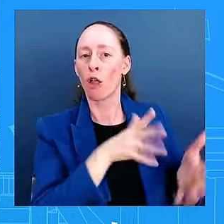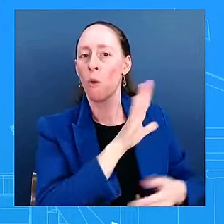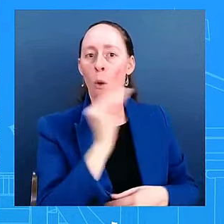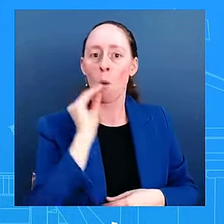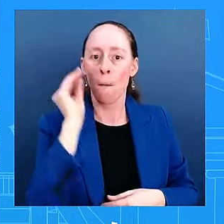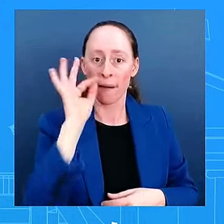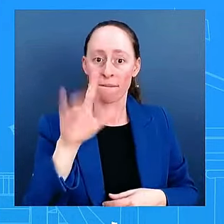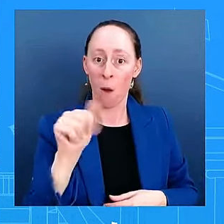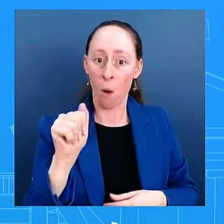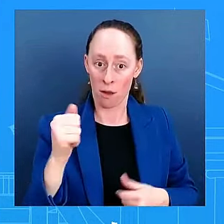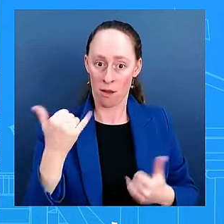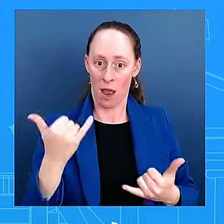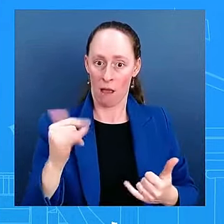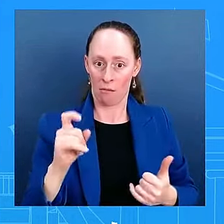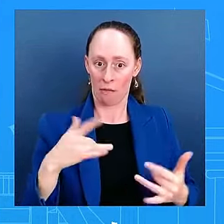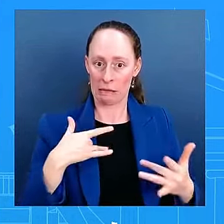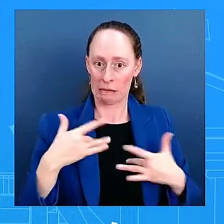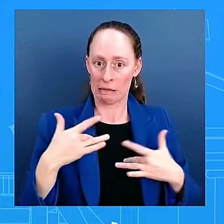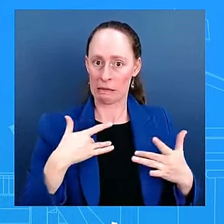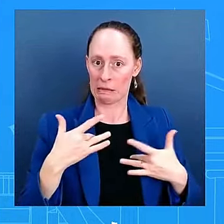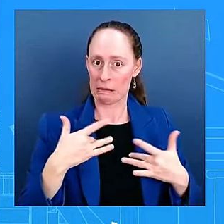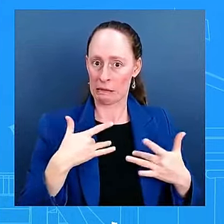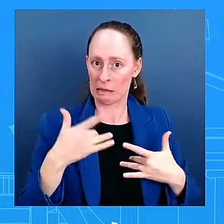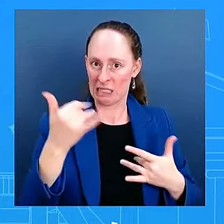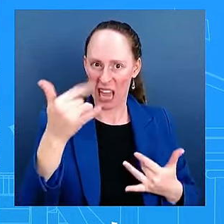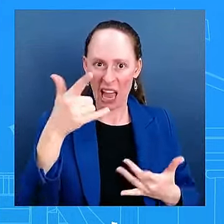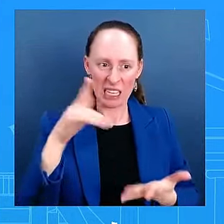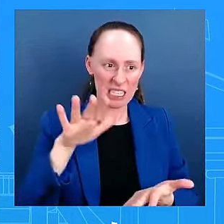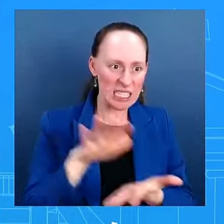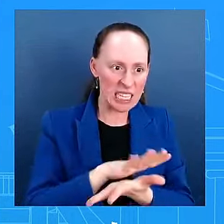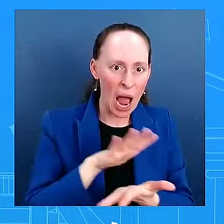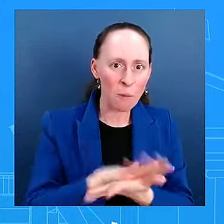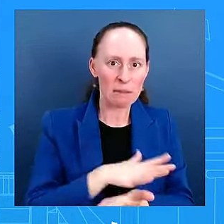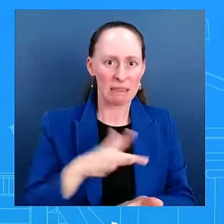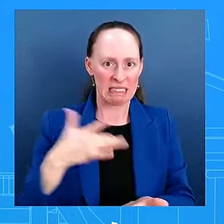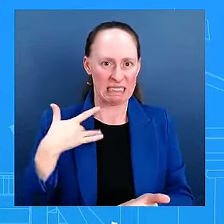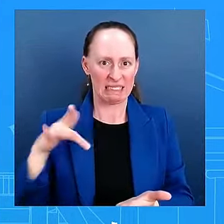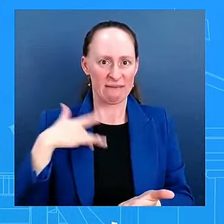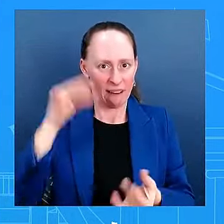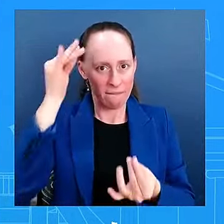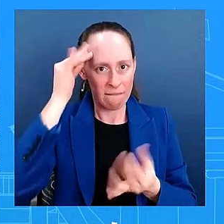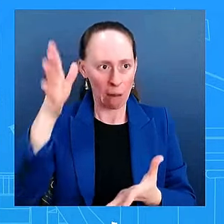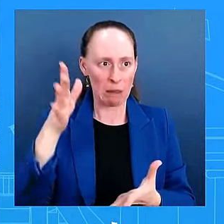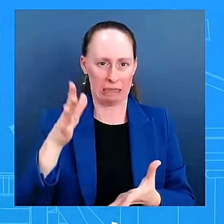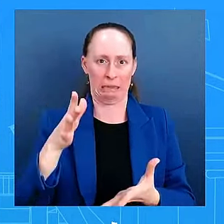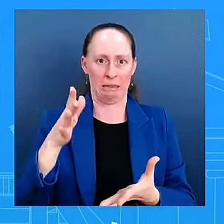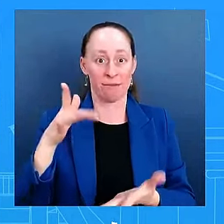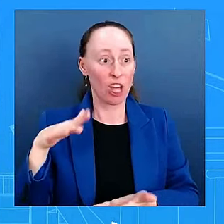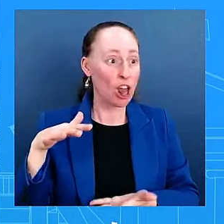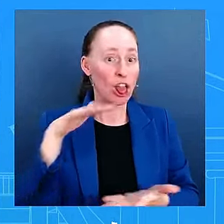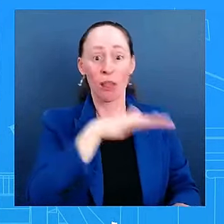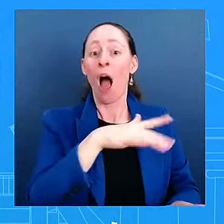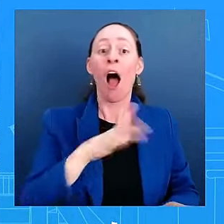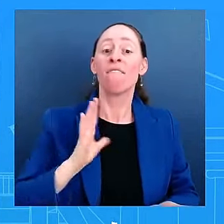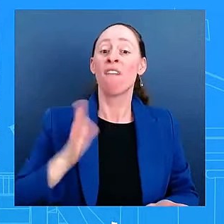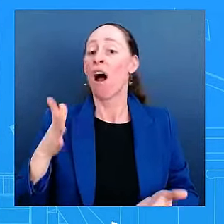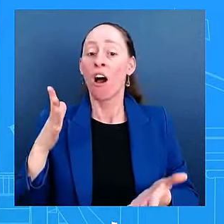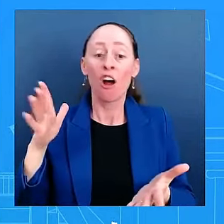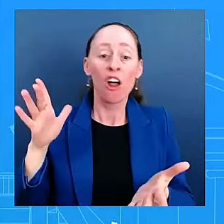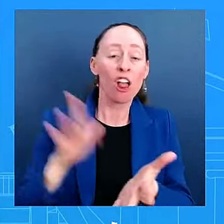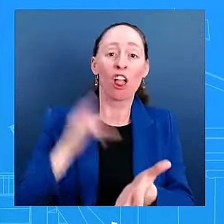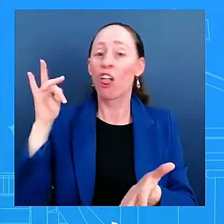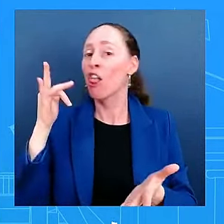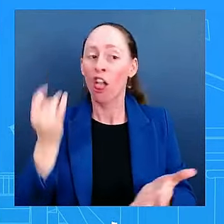in the next 74 days as part of the transition that Donald Trump would not take steps to protect back? Look,